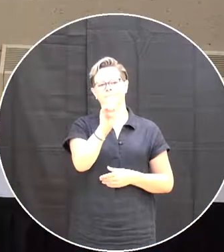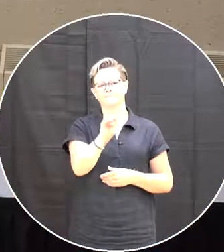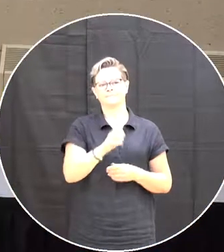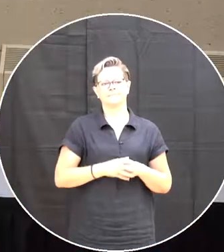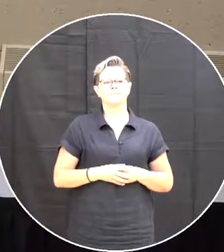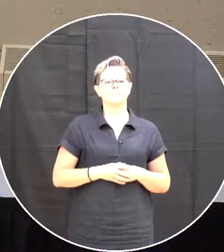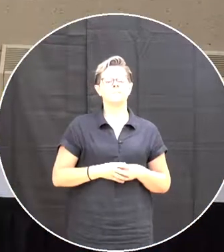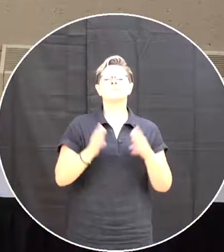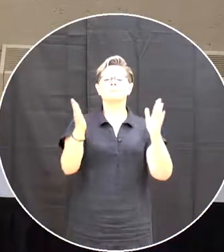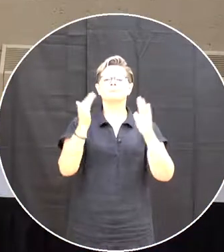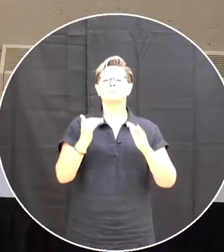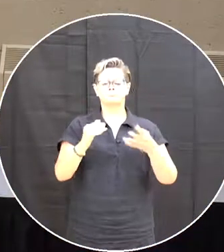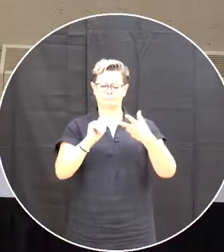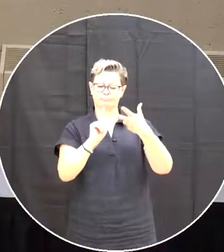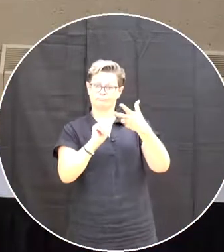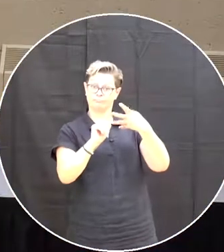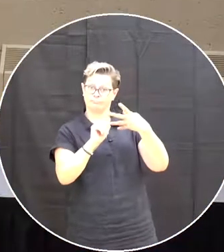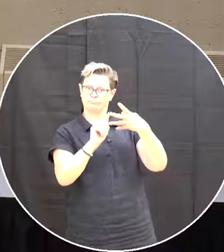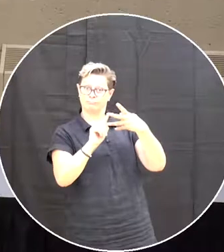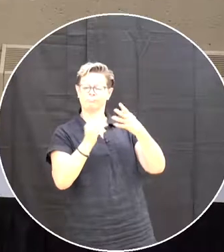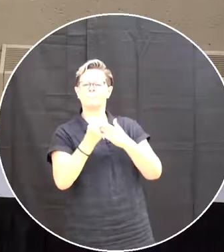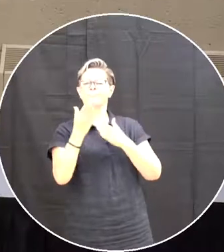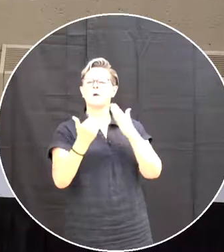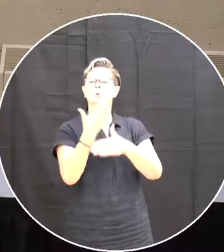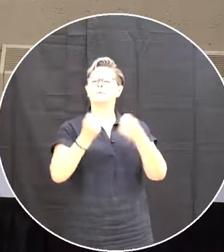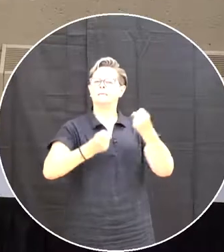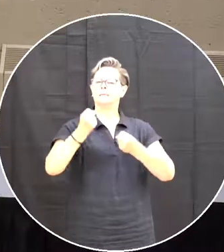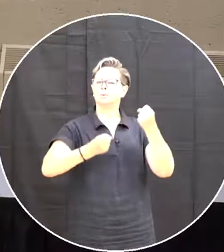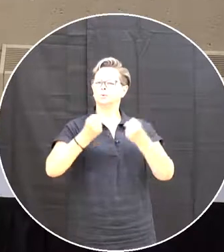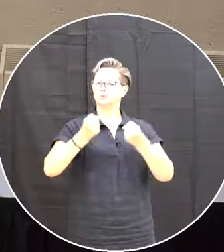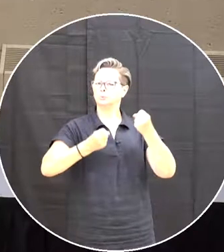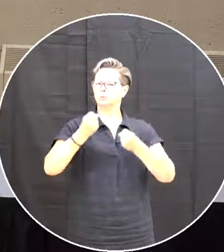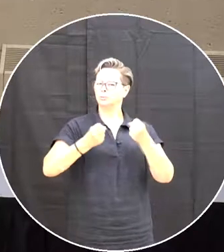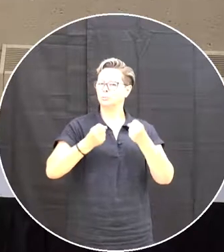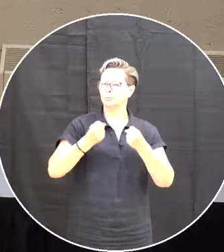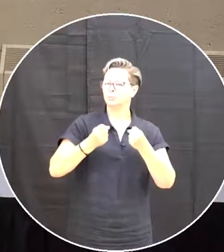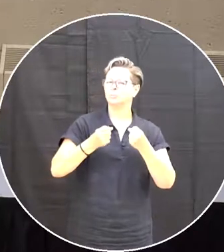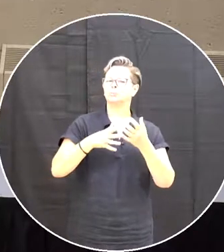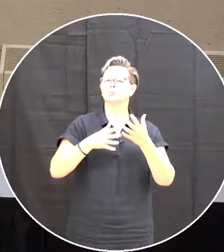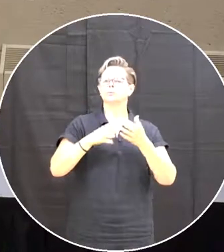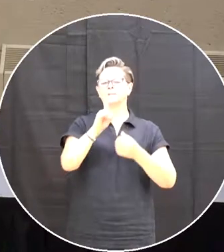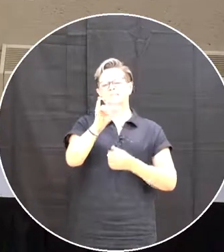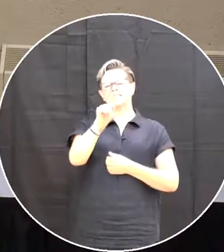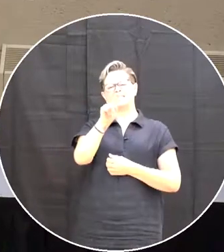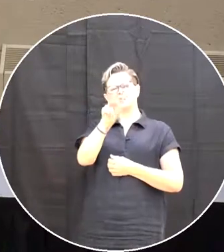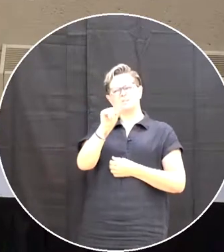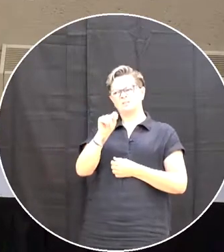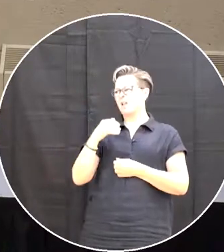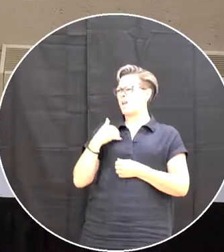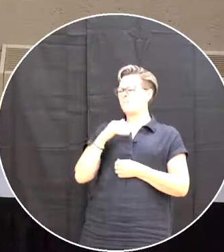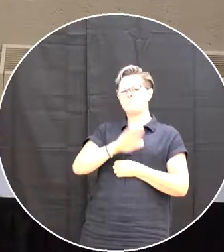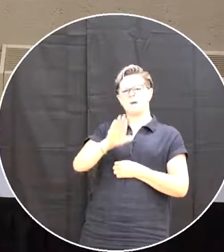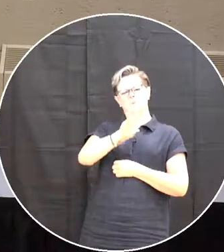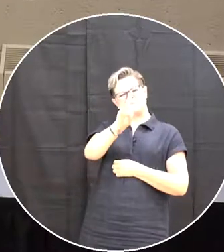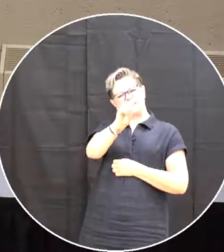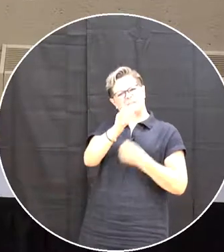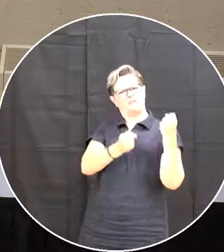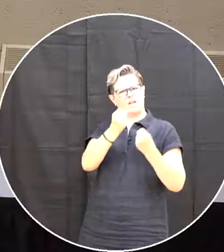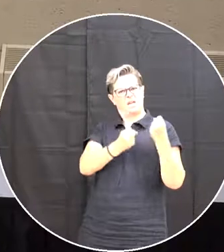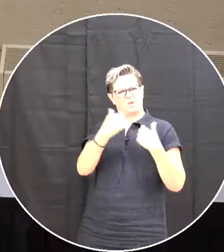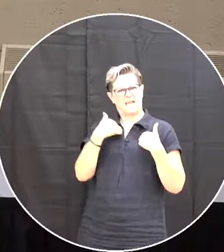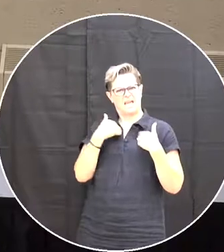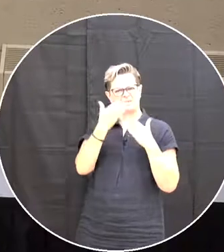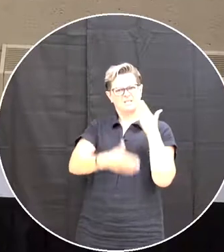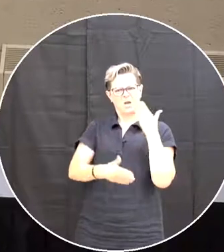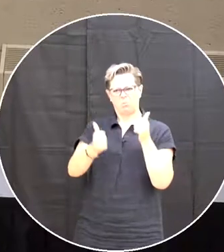Chair The second one is the purchase of some new vehicles The district operates about 60 vehicles in its fleet Some of these vehicles are